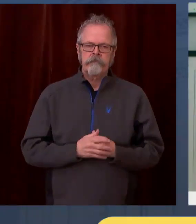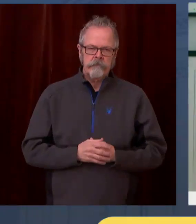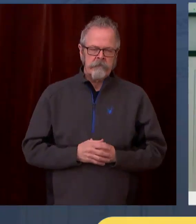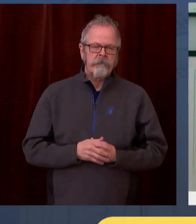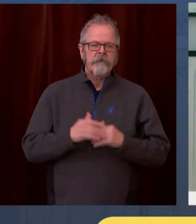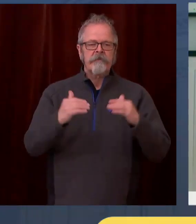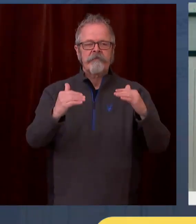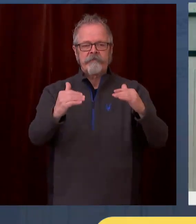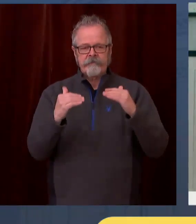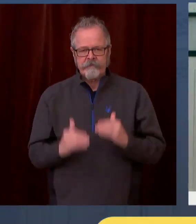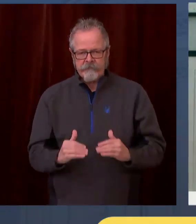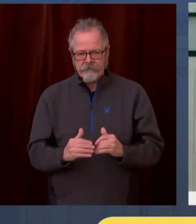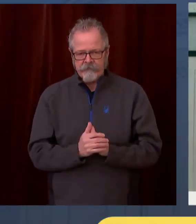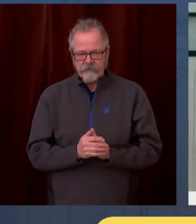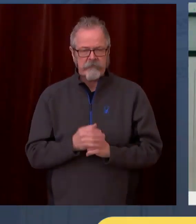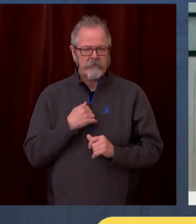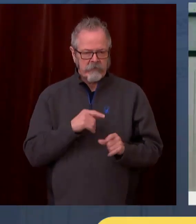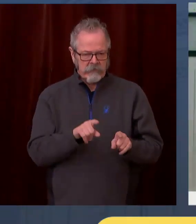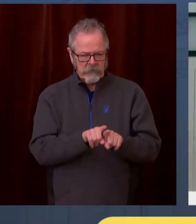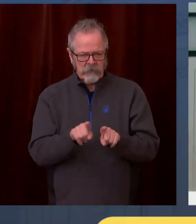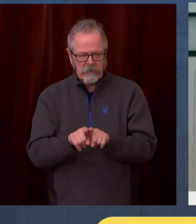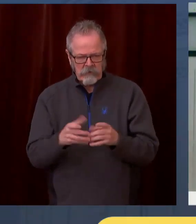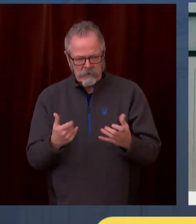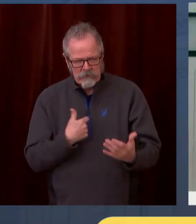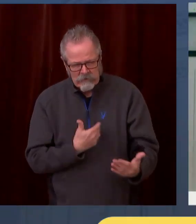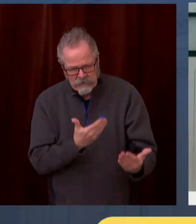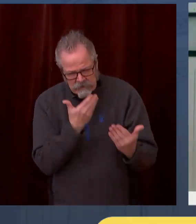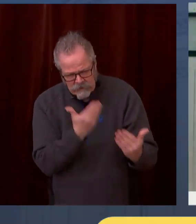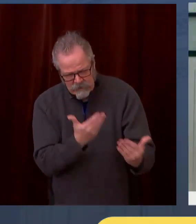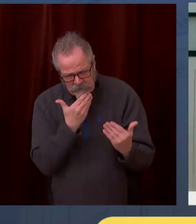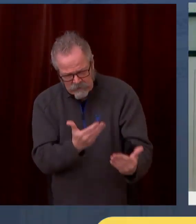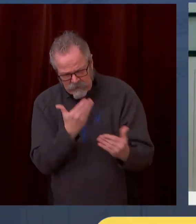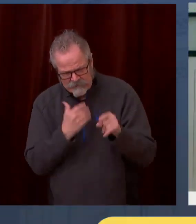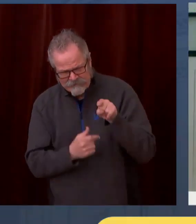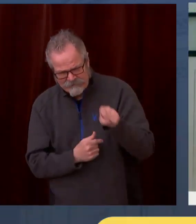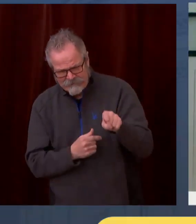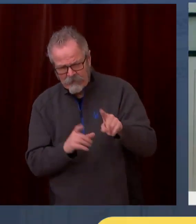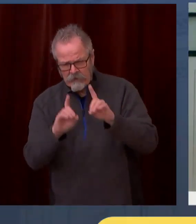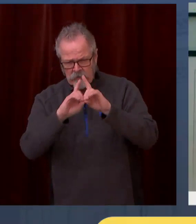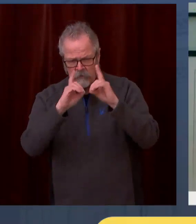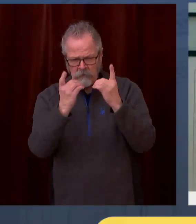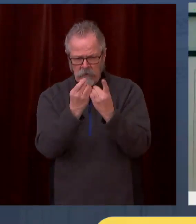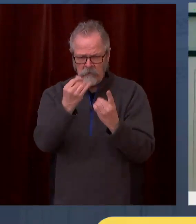Washingtonians. They literally are working late through the day and into the night.